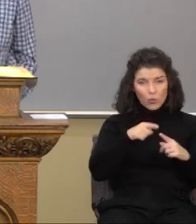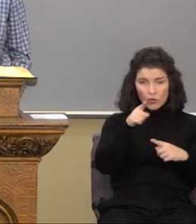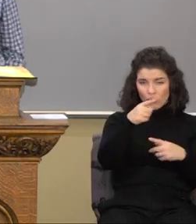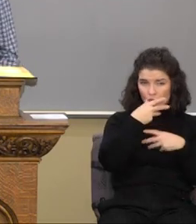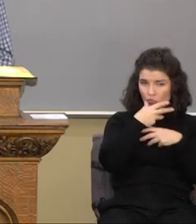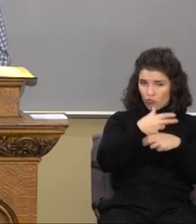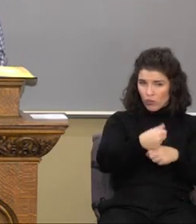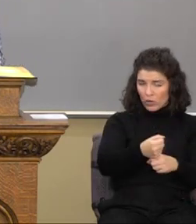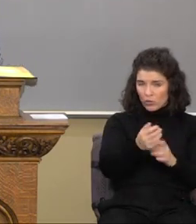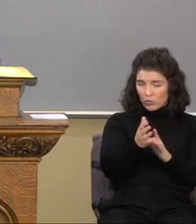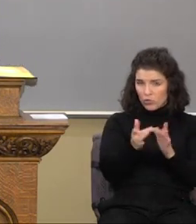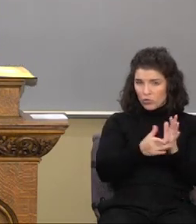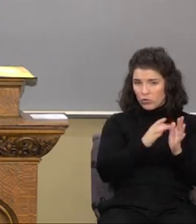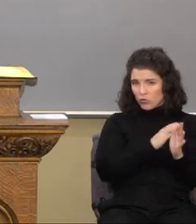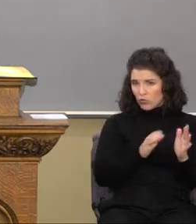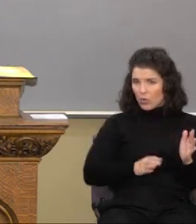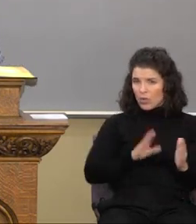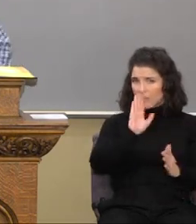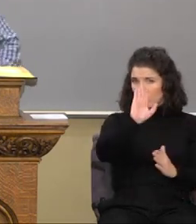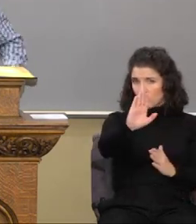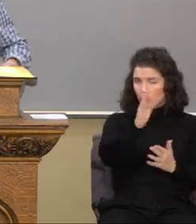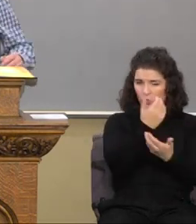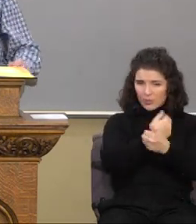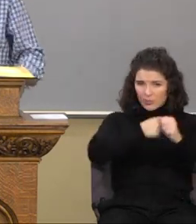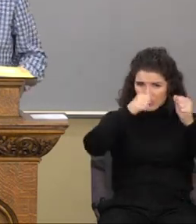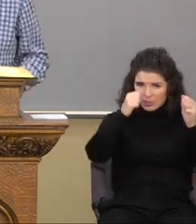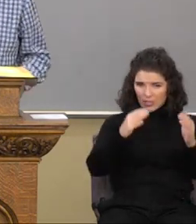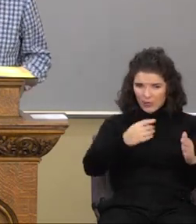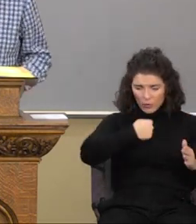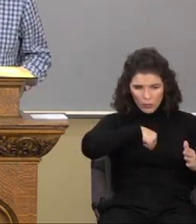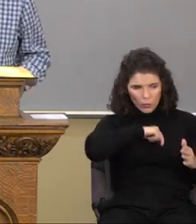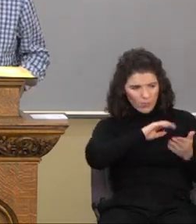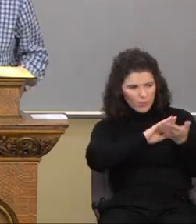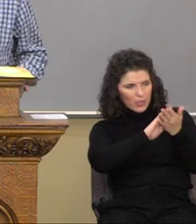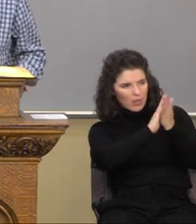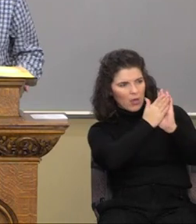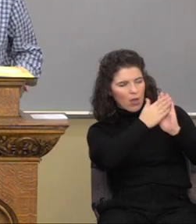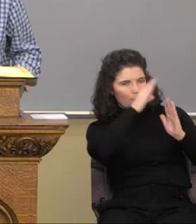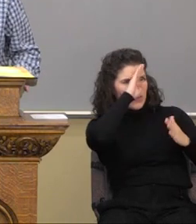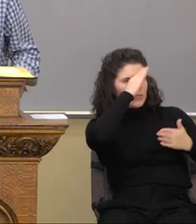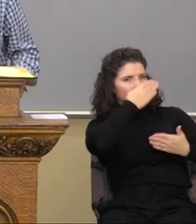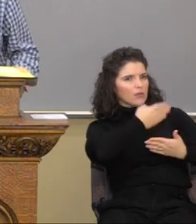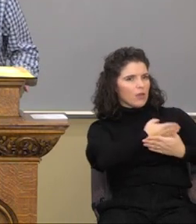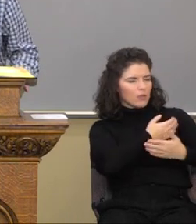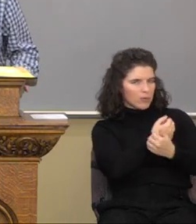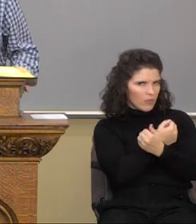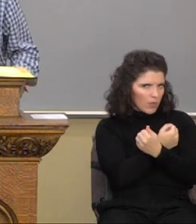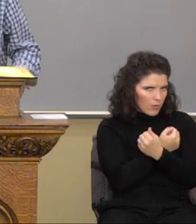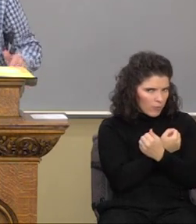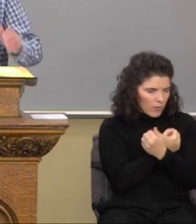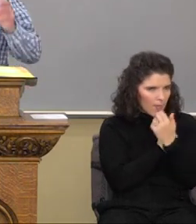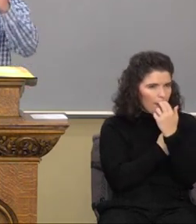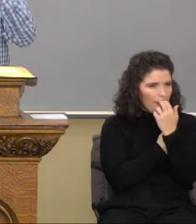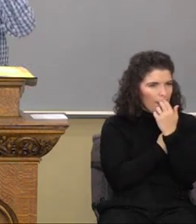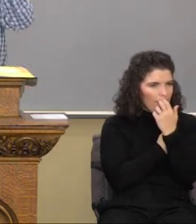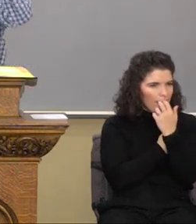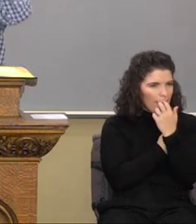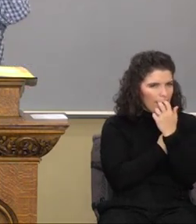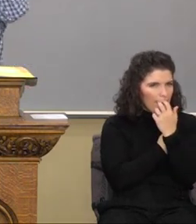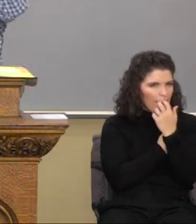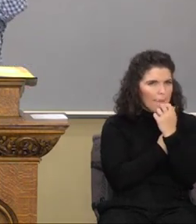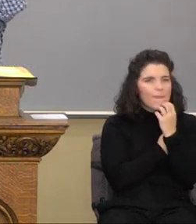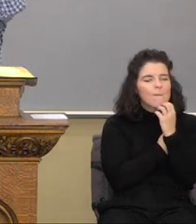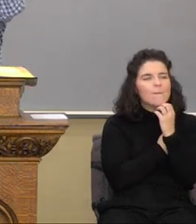savior, we in turn become sons of love. The same